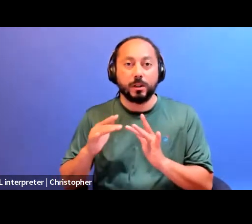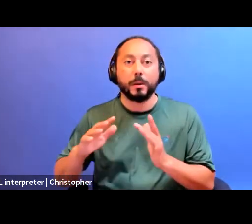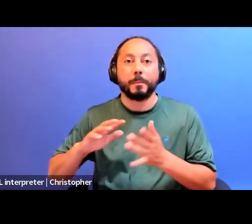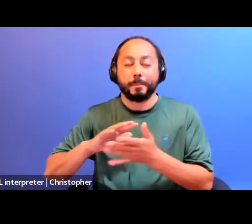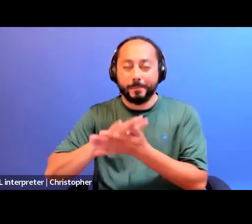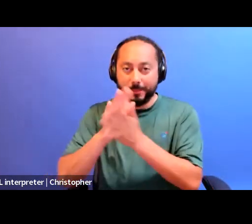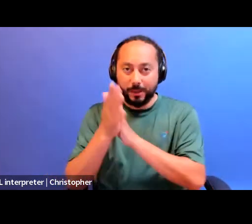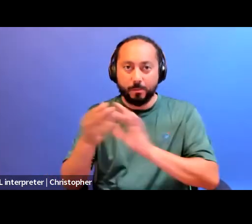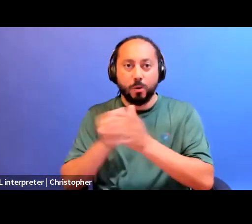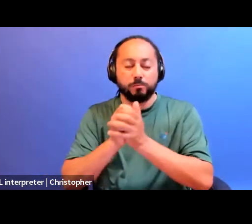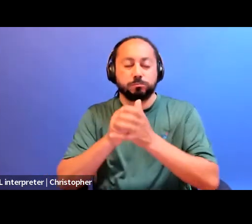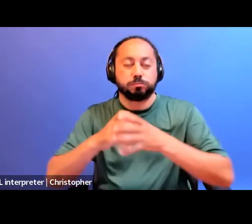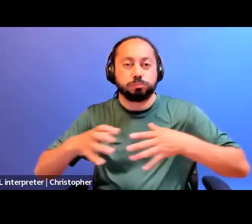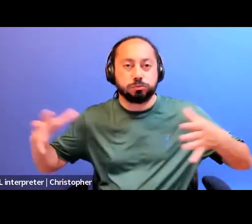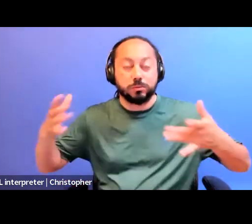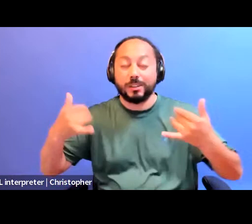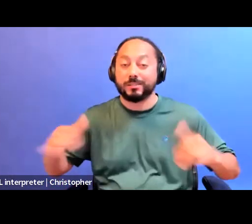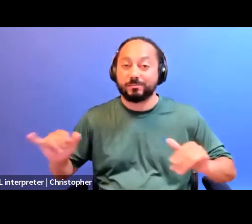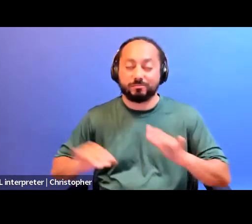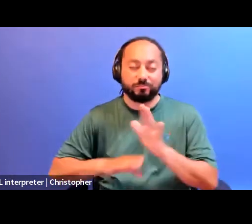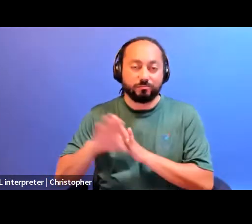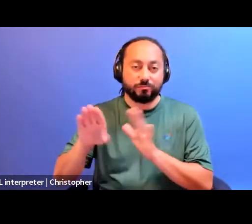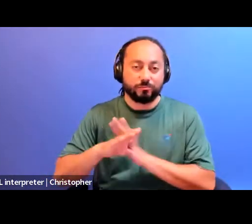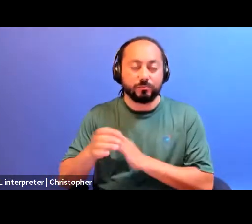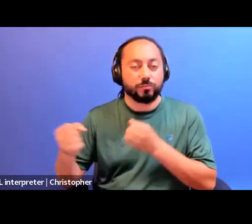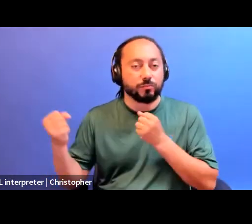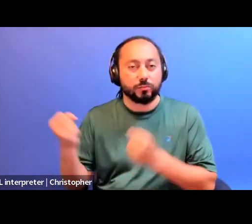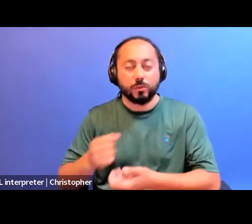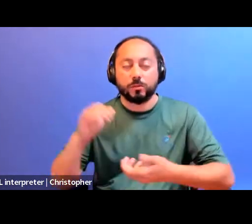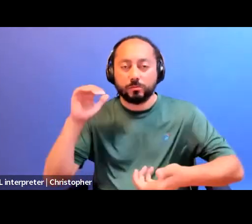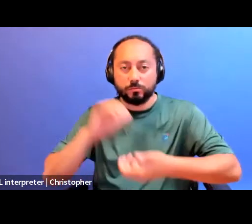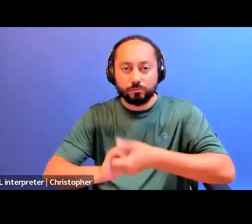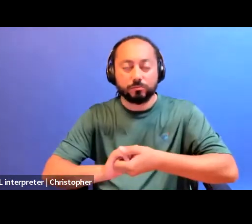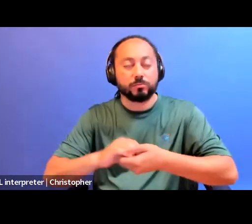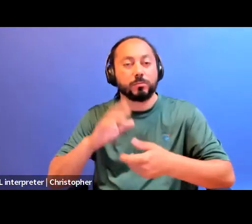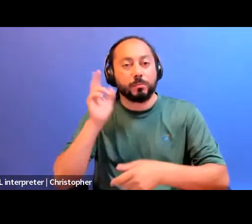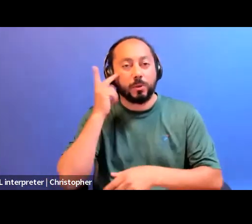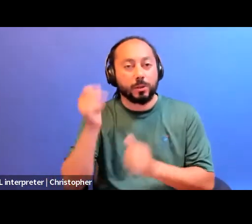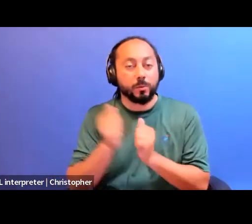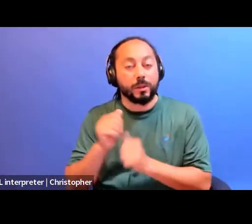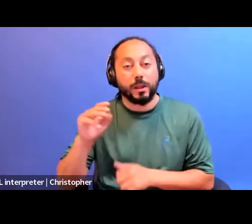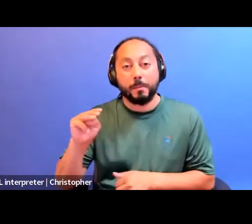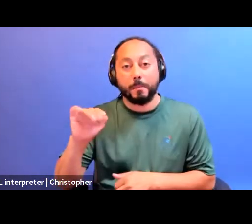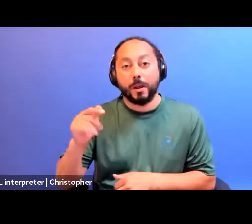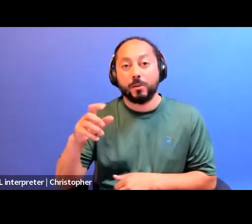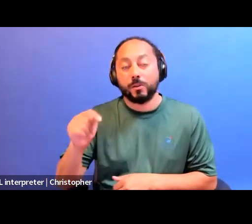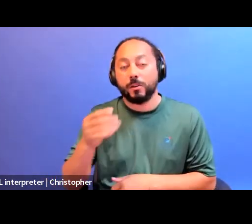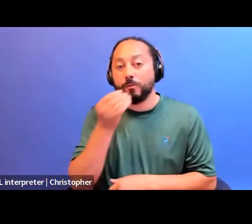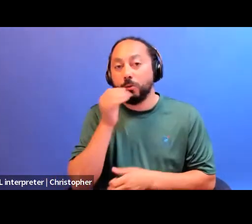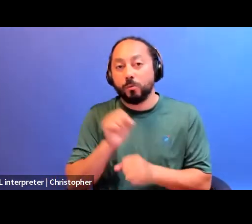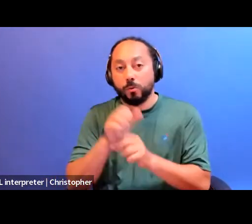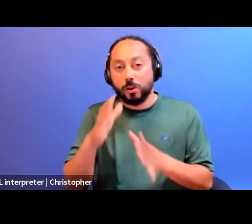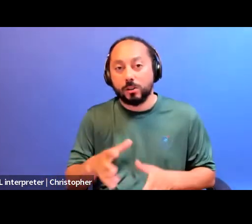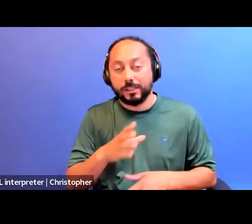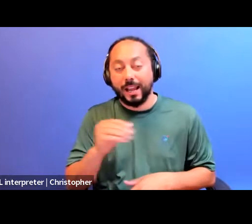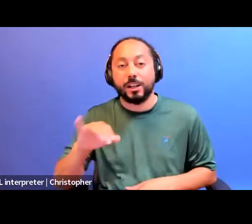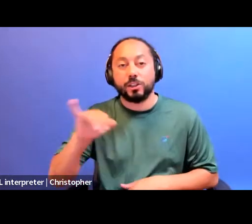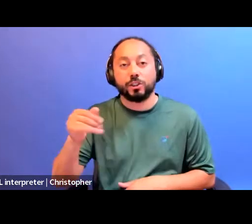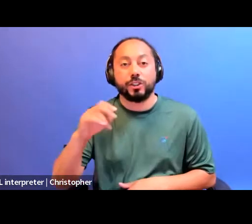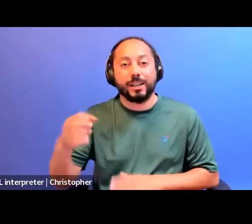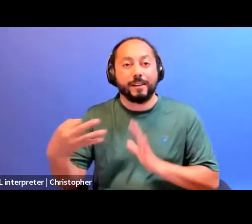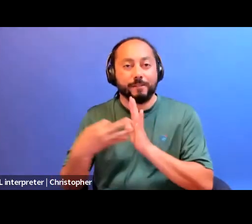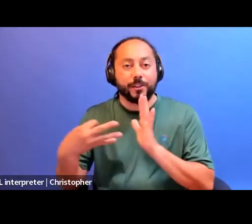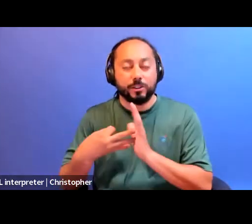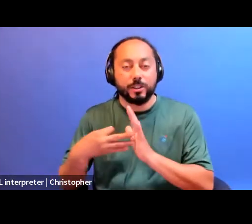continues developing strong coalition politics with migrant food workers and the Jane and Finch Community Action Committee and other